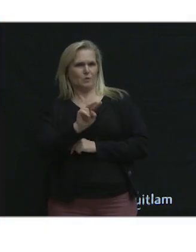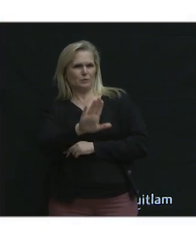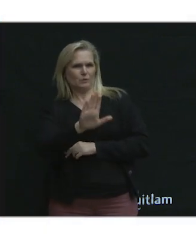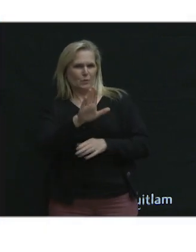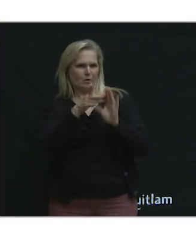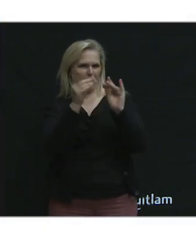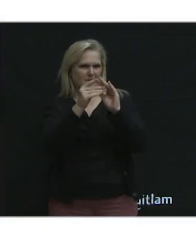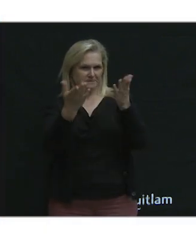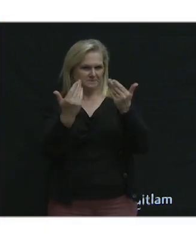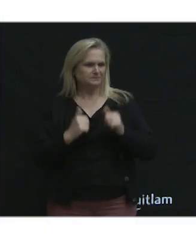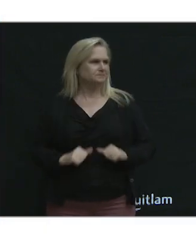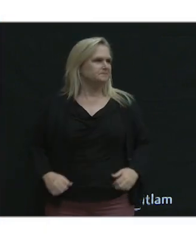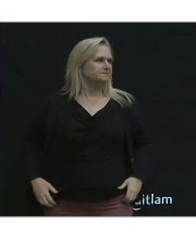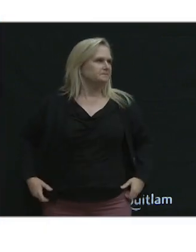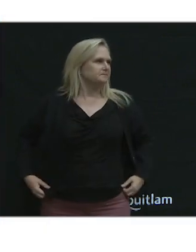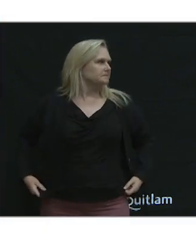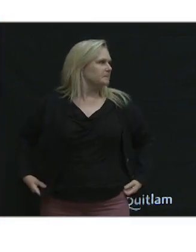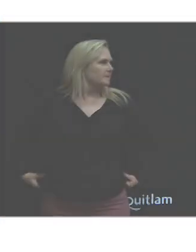insights here this evening.